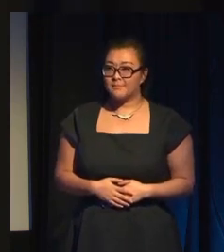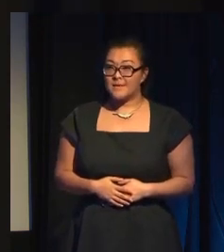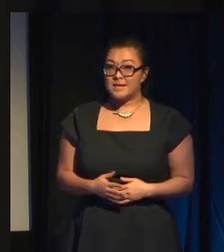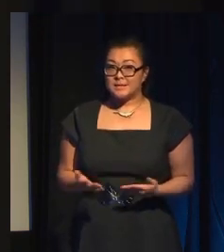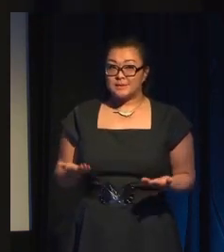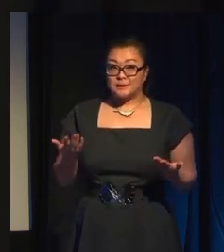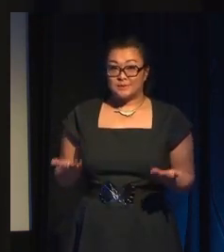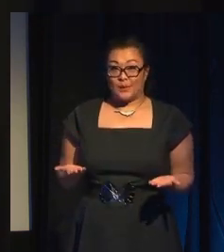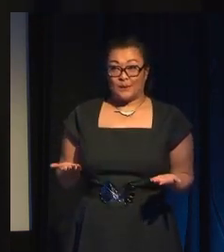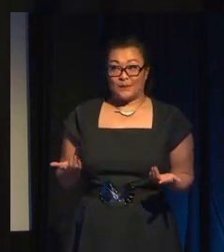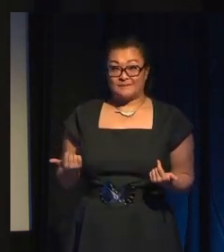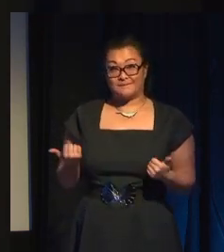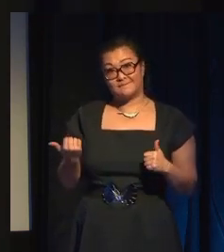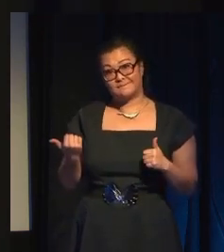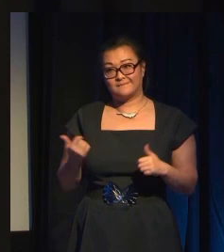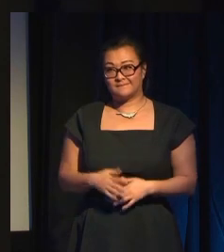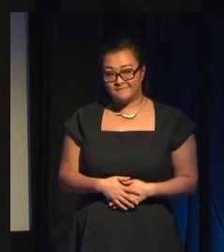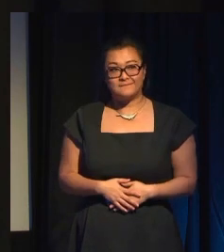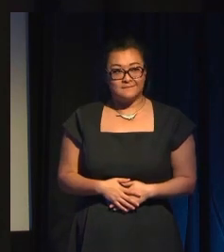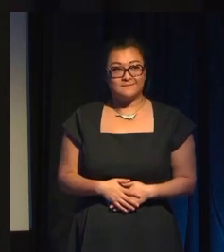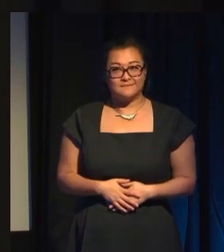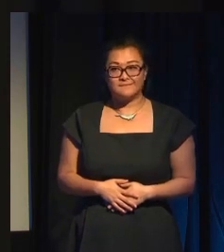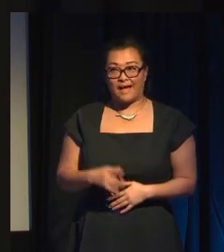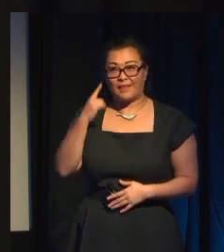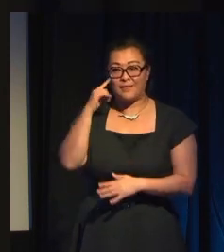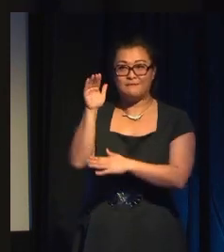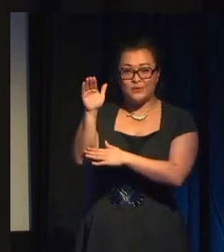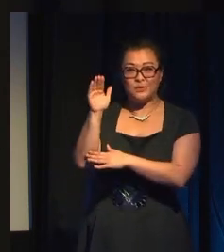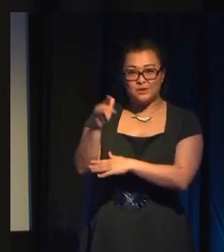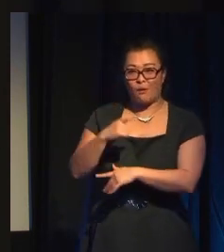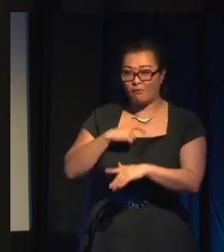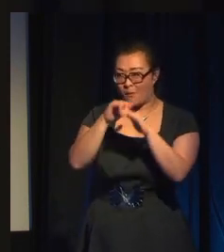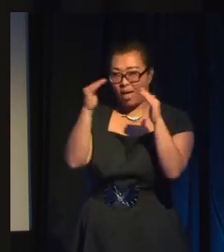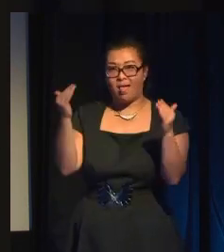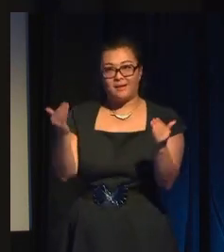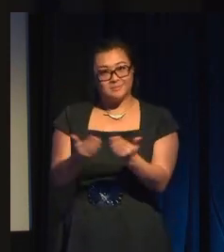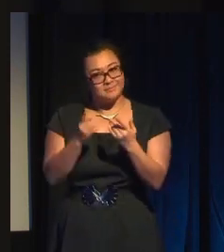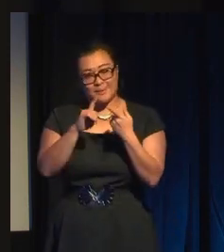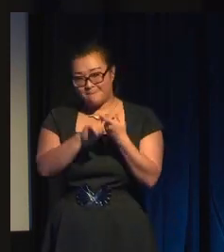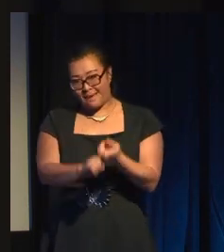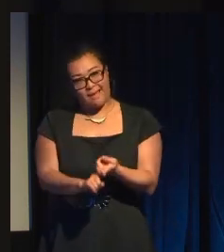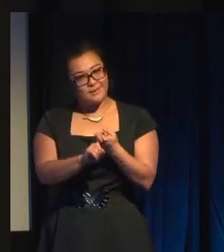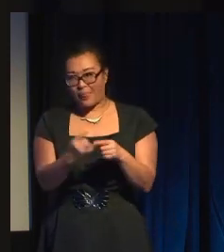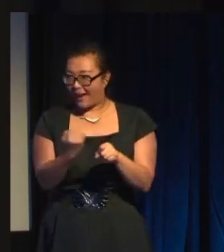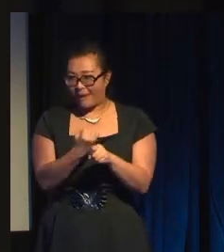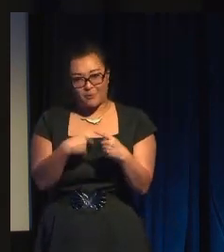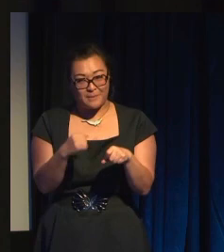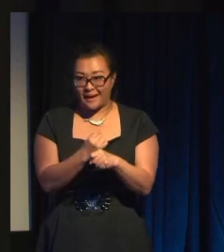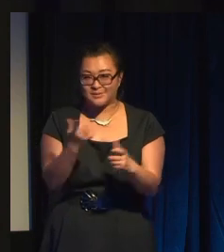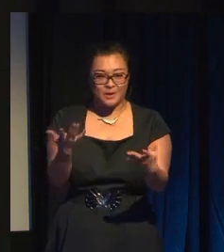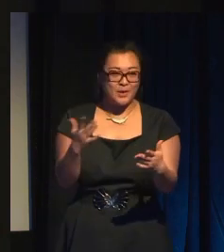It's clear that the future of humanity depends on the games we make. So you better fucking make your game important.